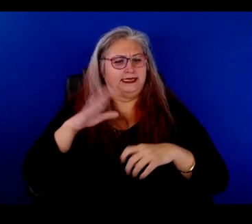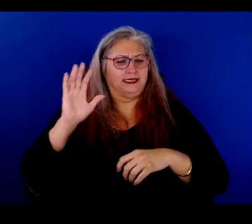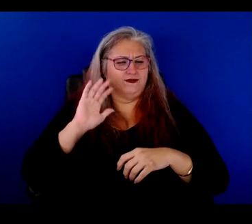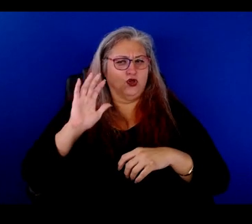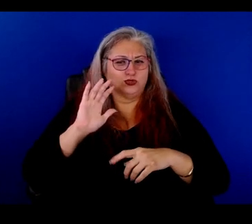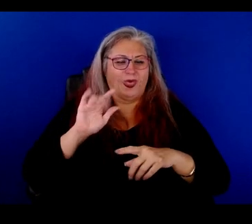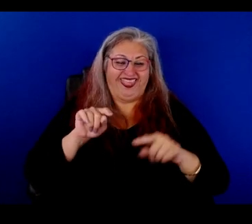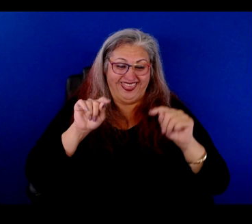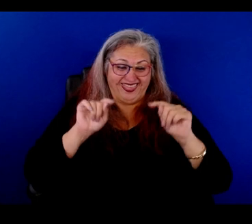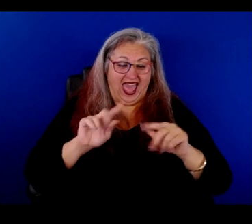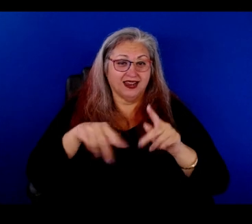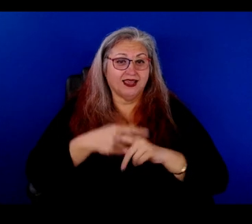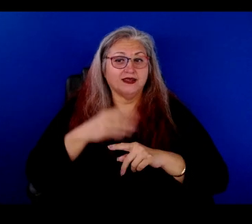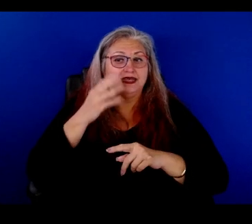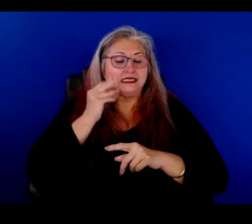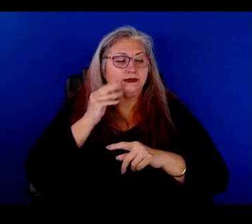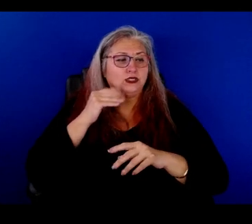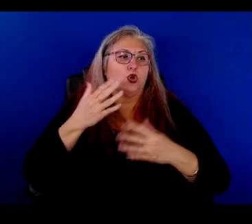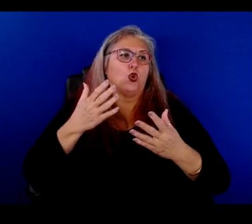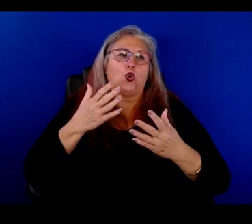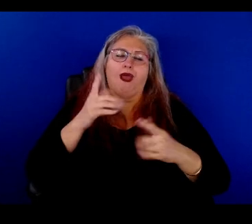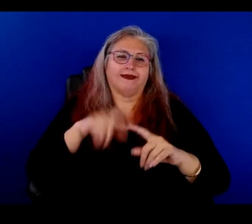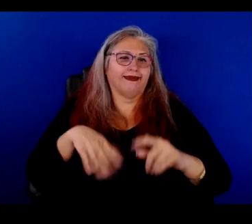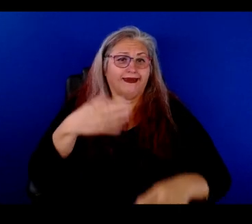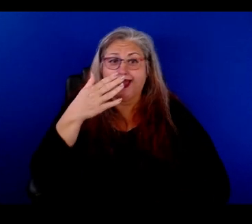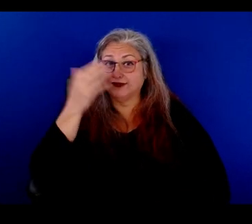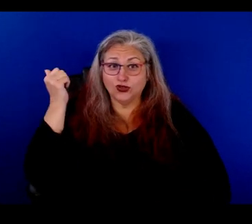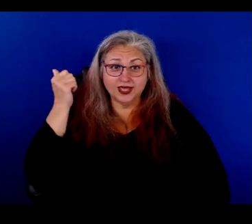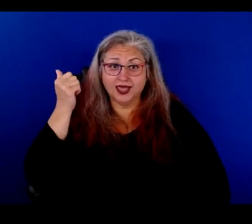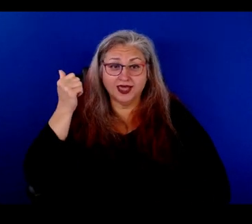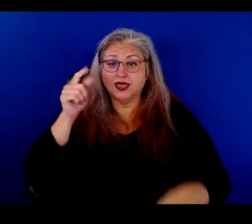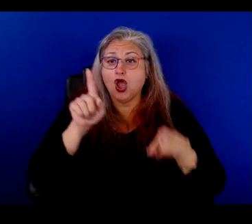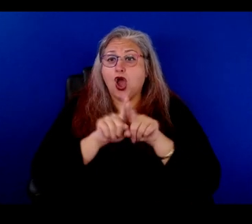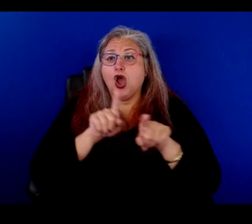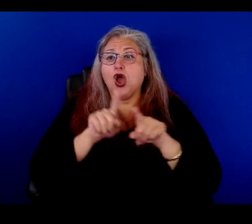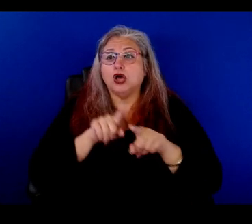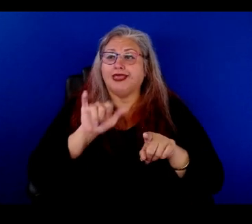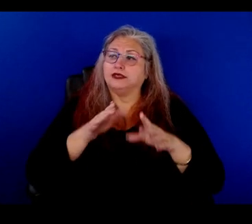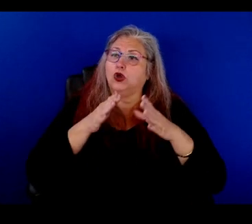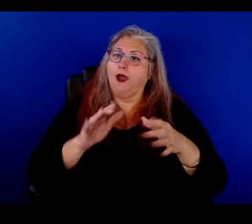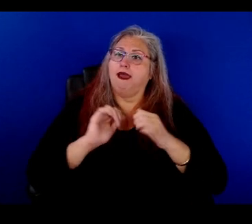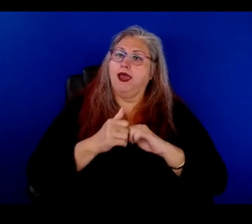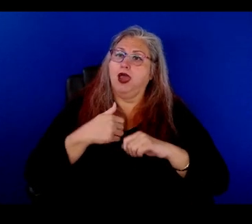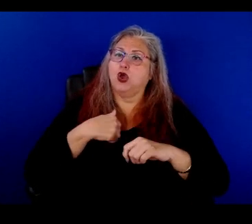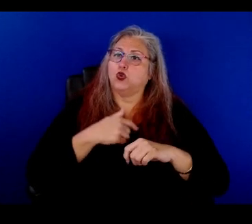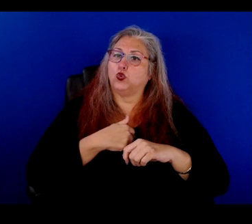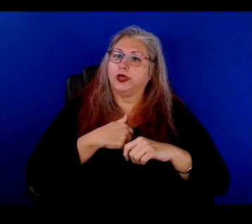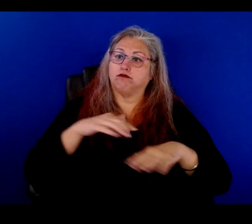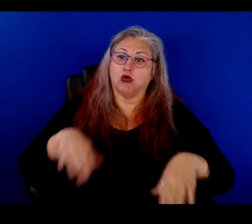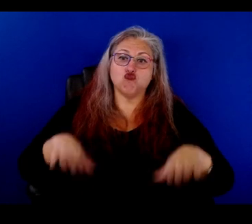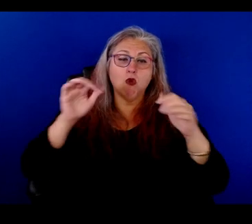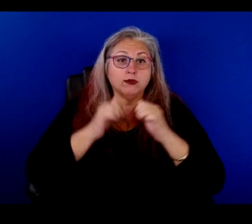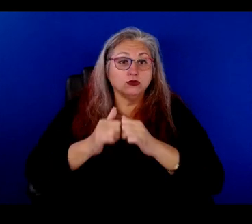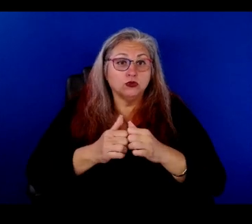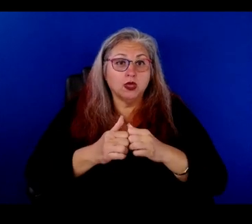those experiences are unforgettable. And also it's, it's a way that we grew up together.